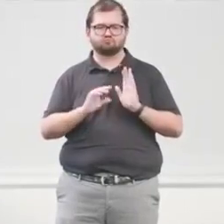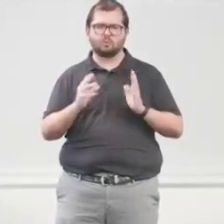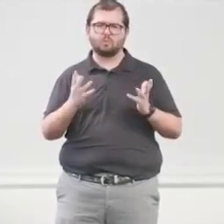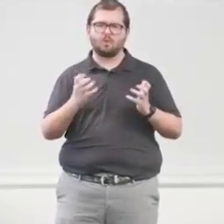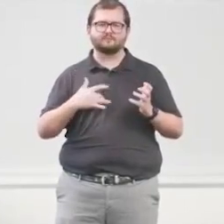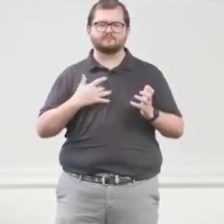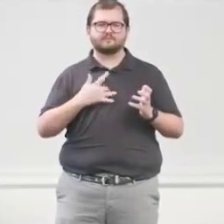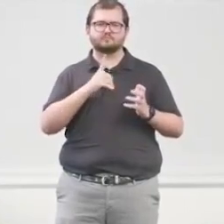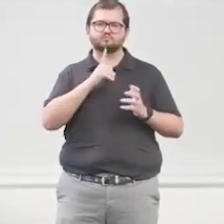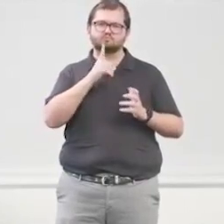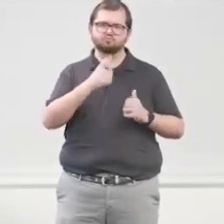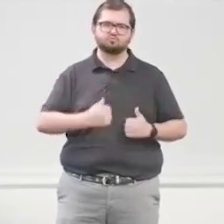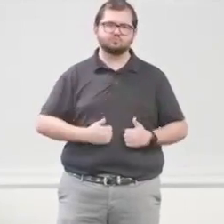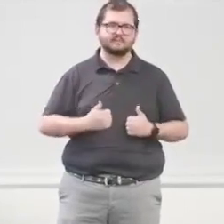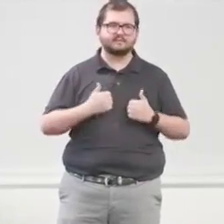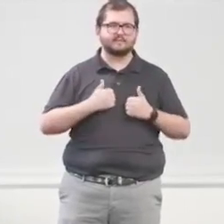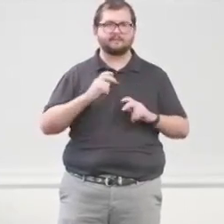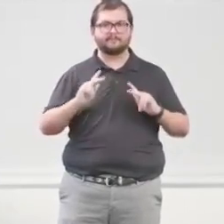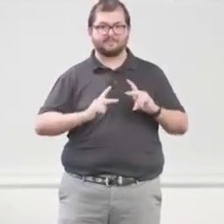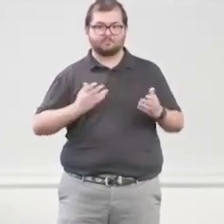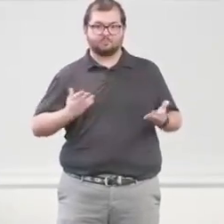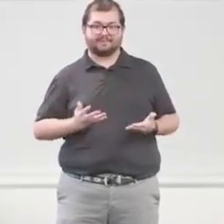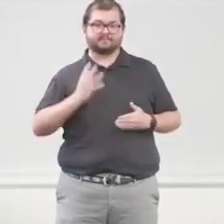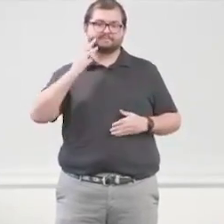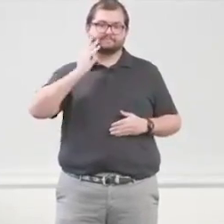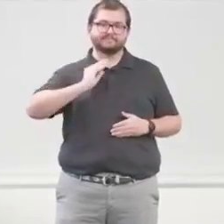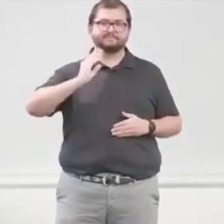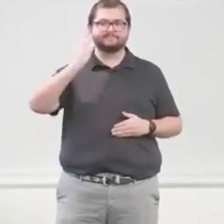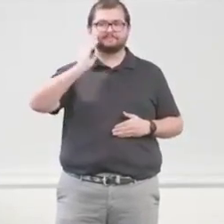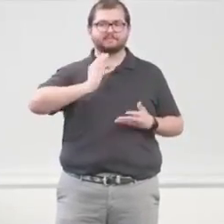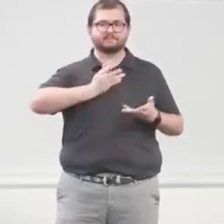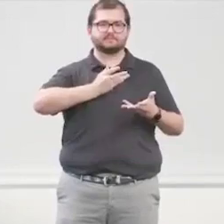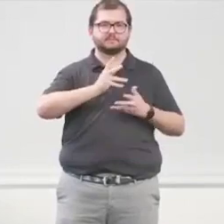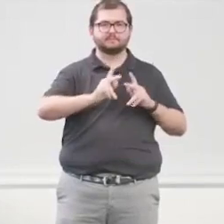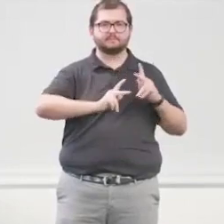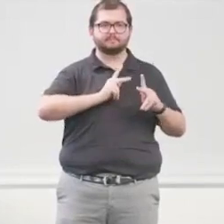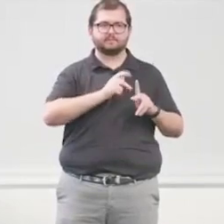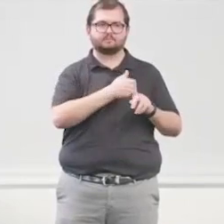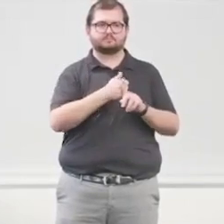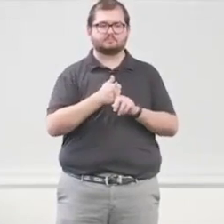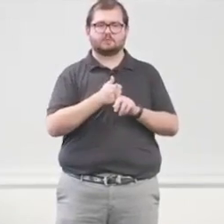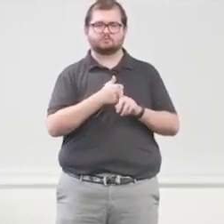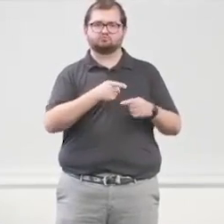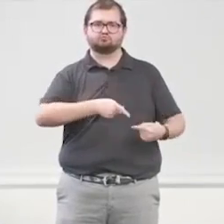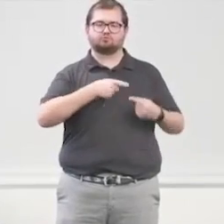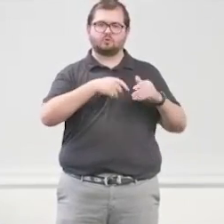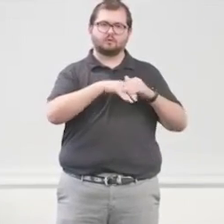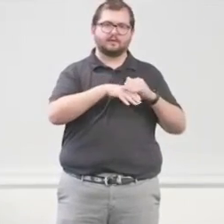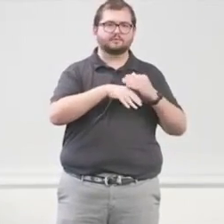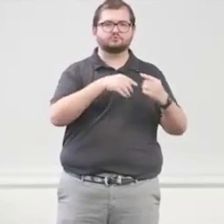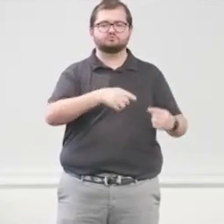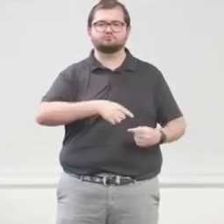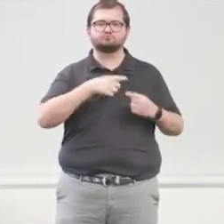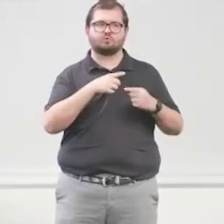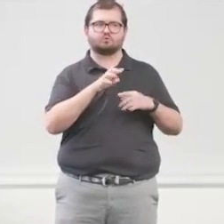people that work with people with access and functional needs straight on, right